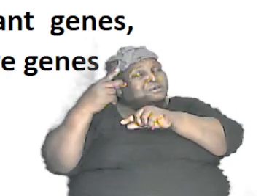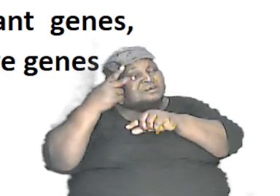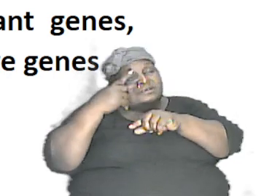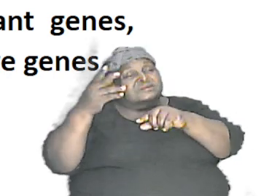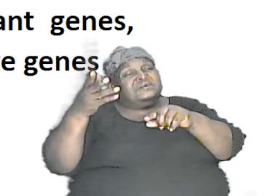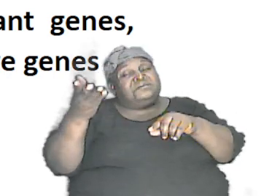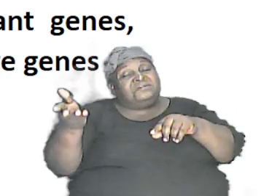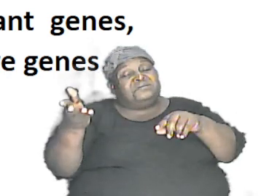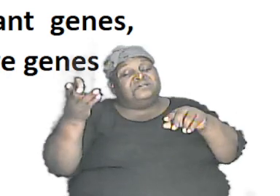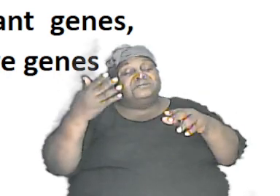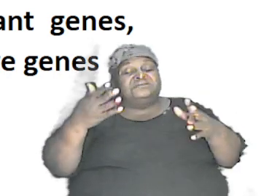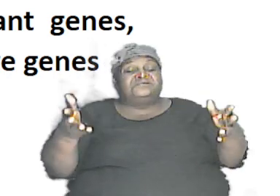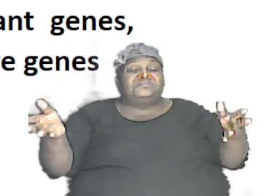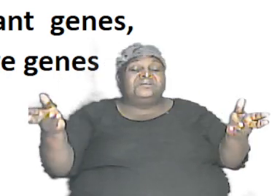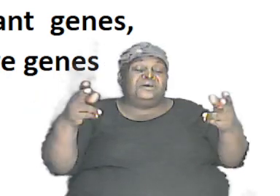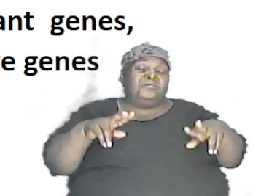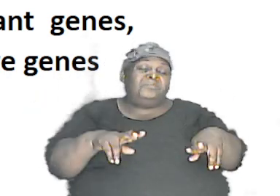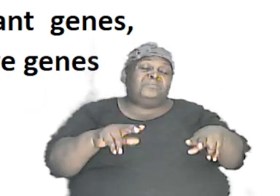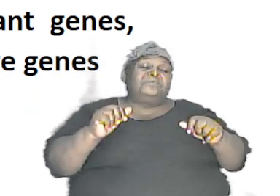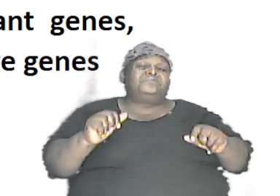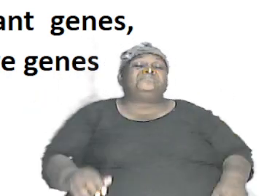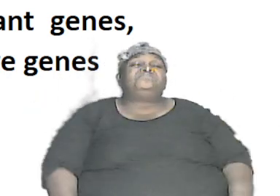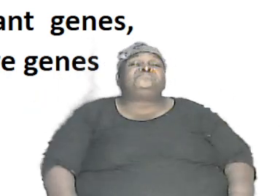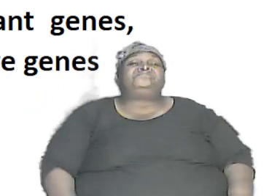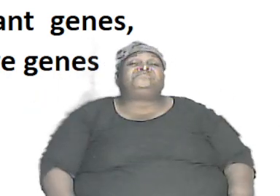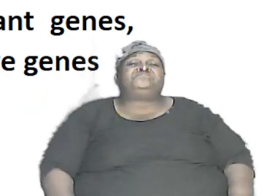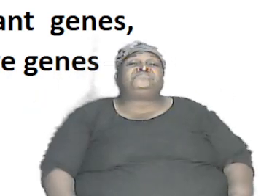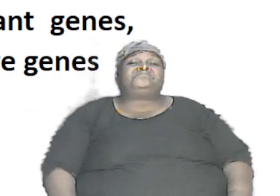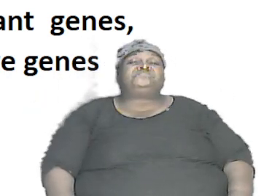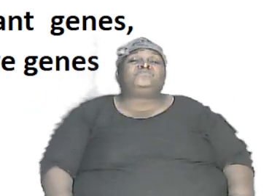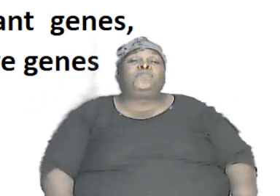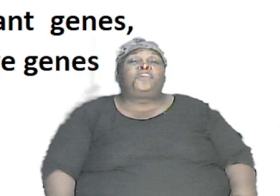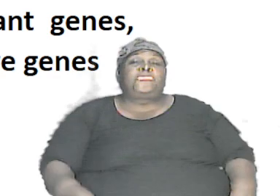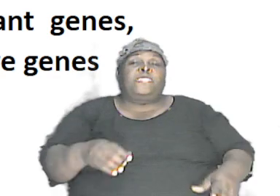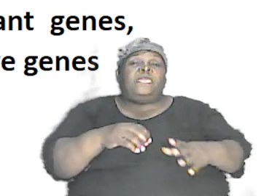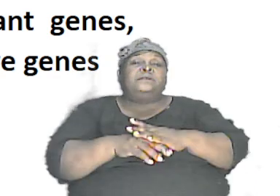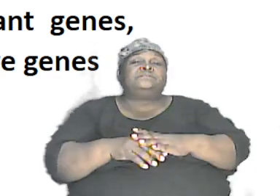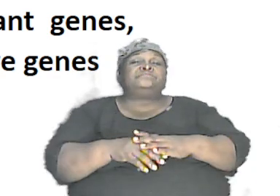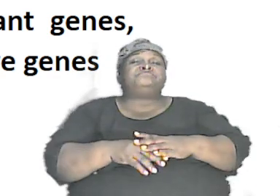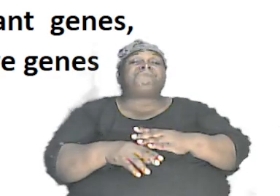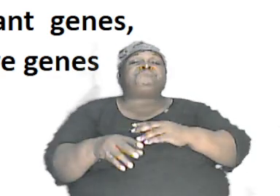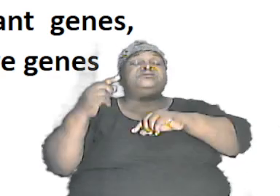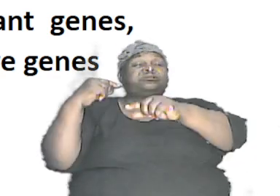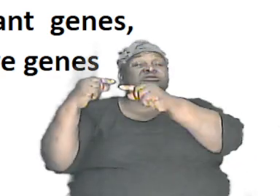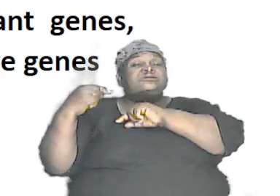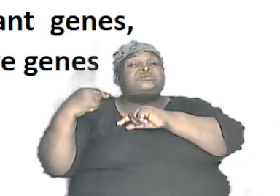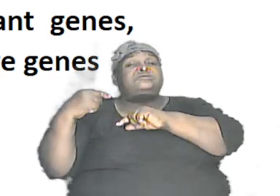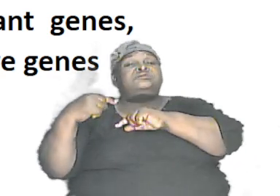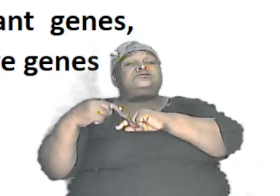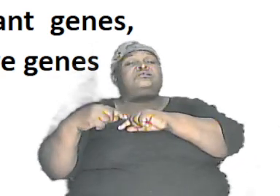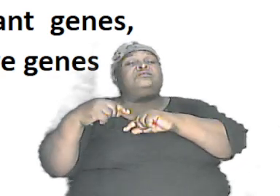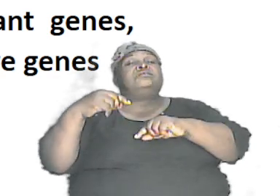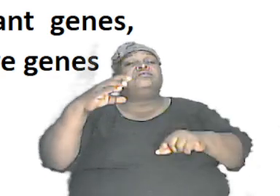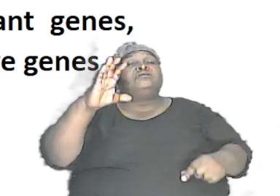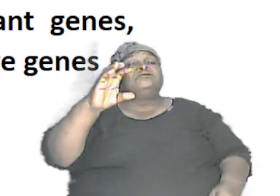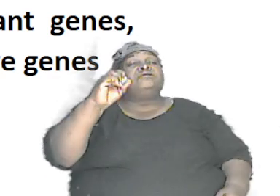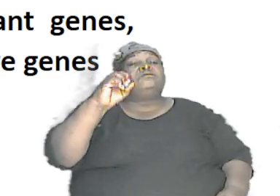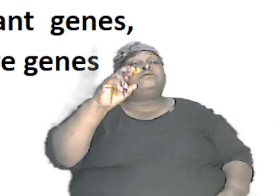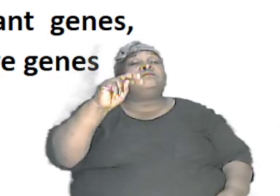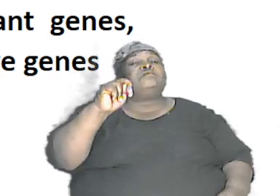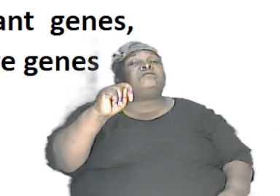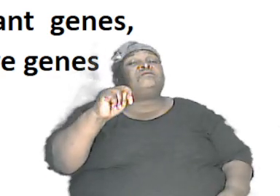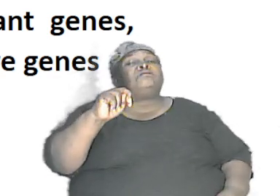can happen now in genetics there is a convention that is used that is